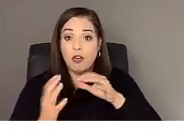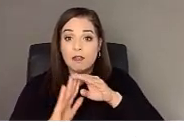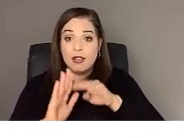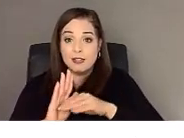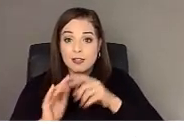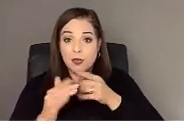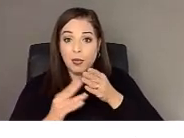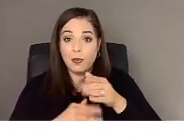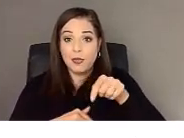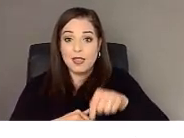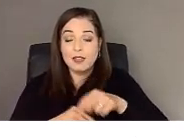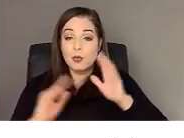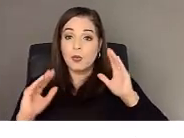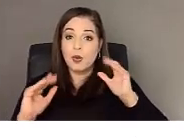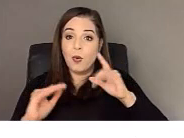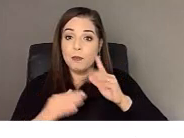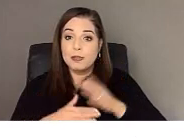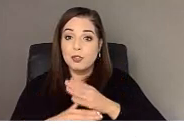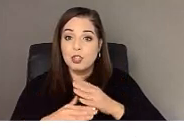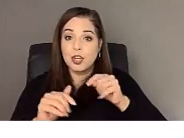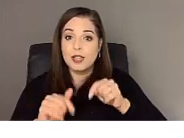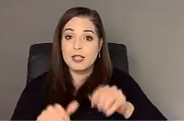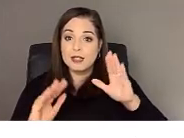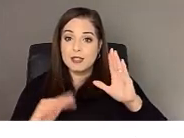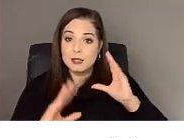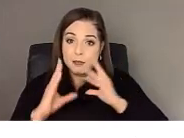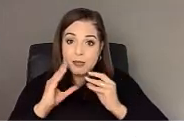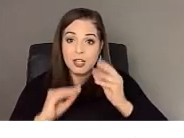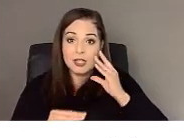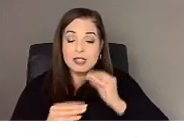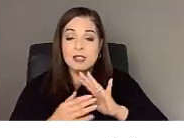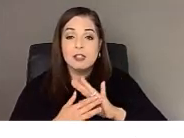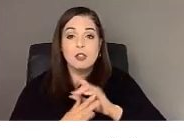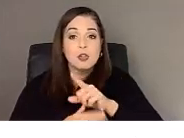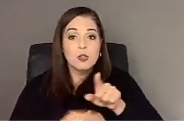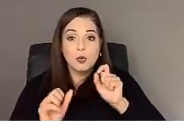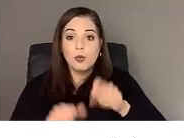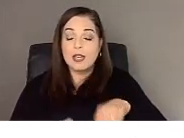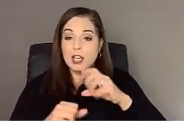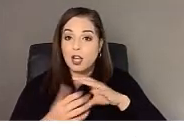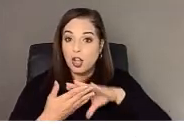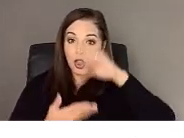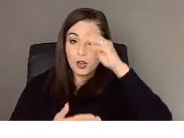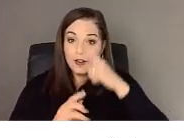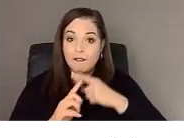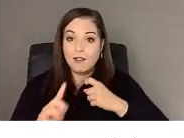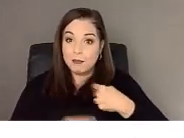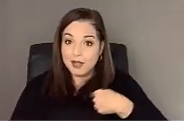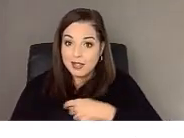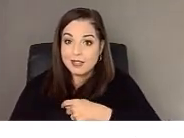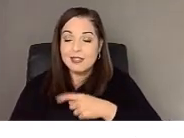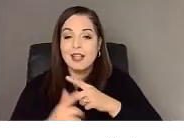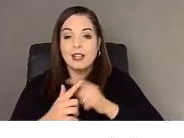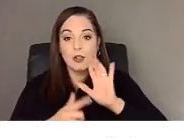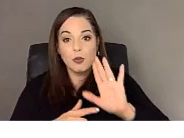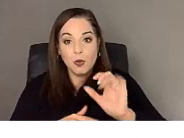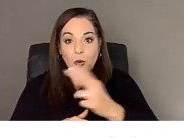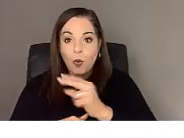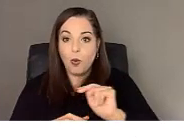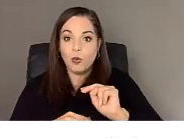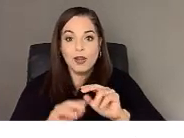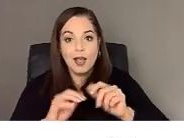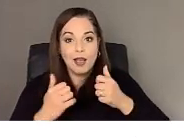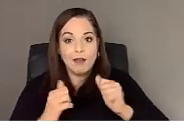We hope that by sharing these experiences, you can learn vicariously from them and that your own efforts to collaborate with